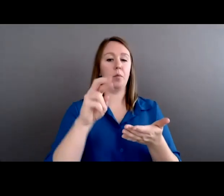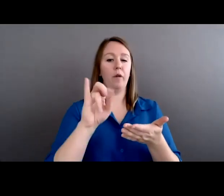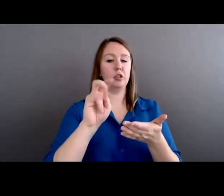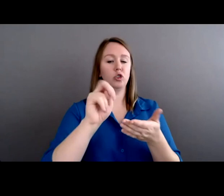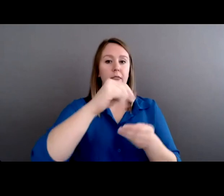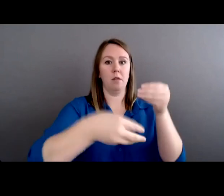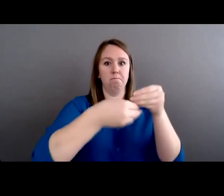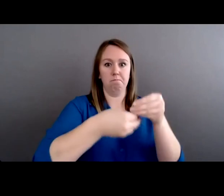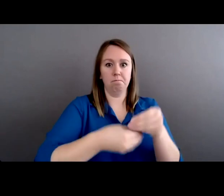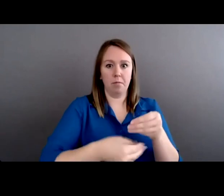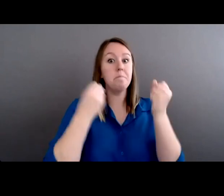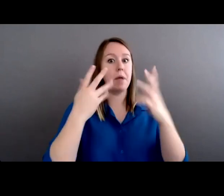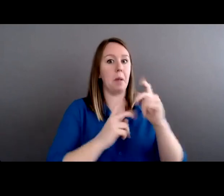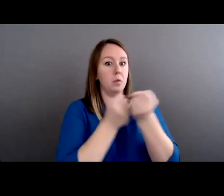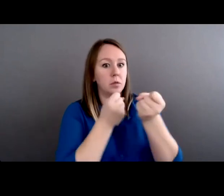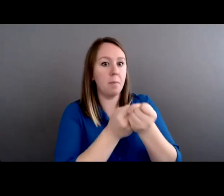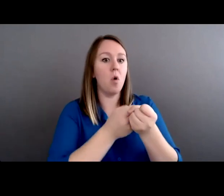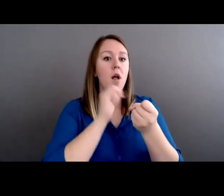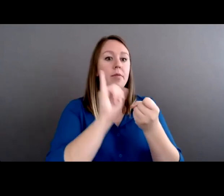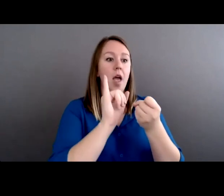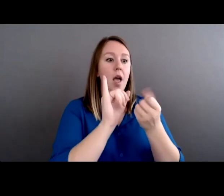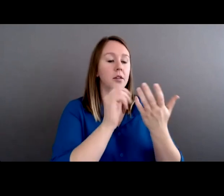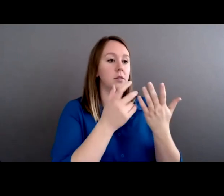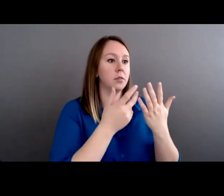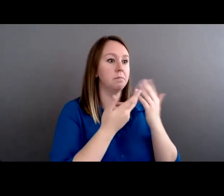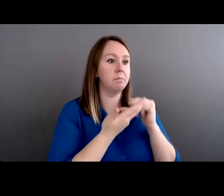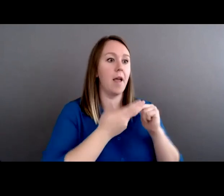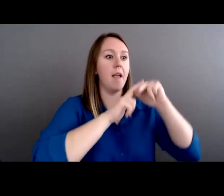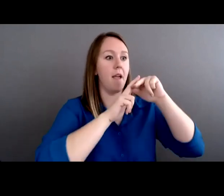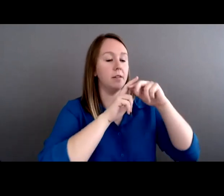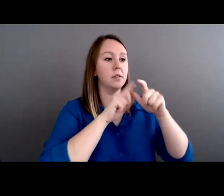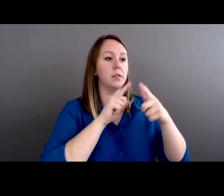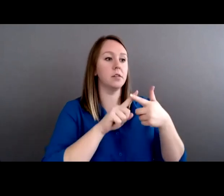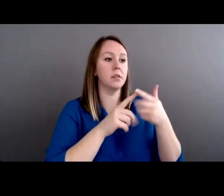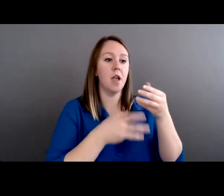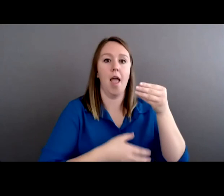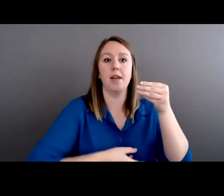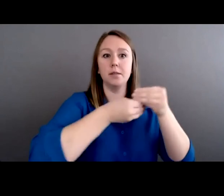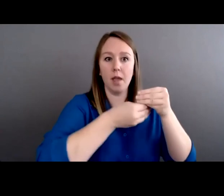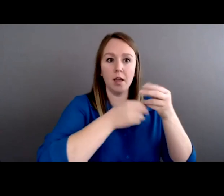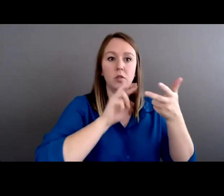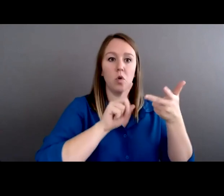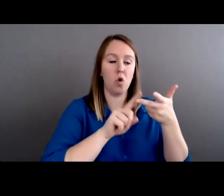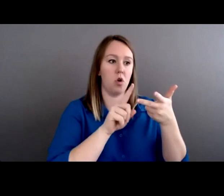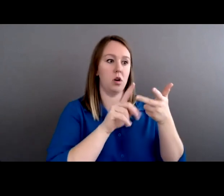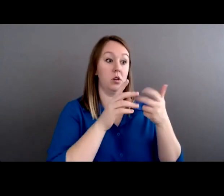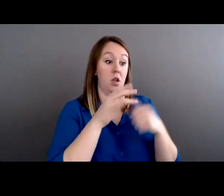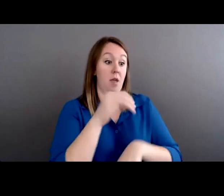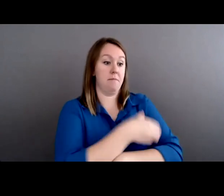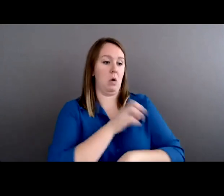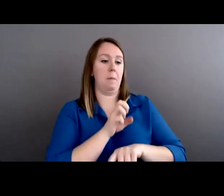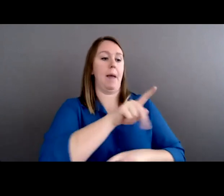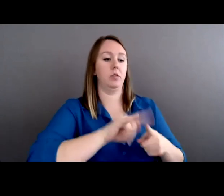enhance or expand or return probably would be better. The authority to take action in any case, no